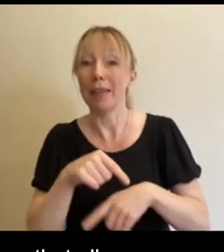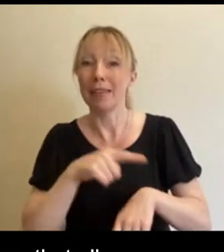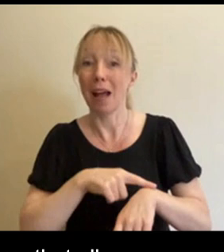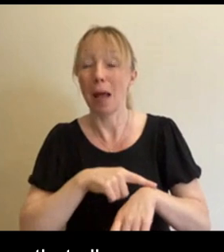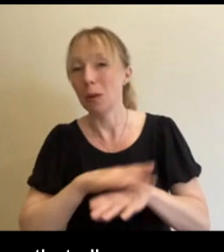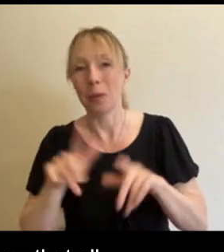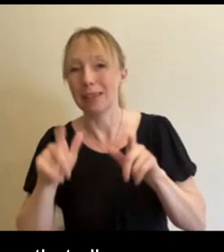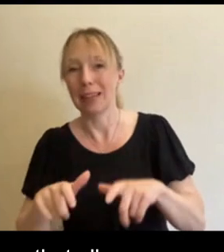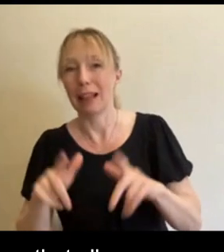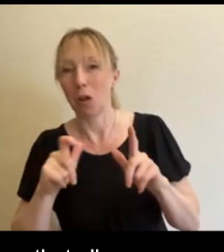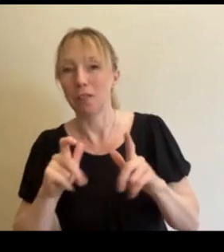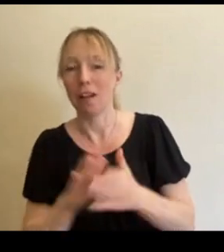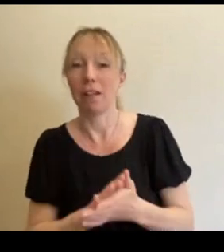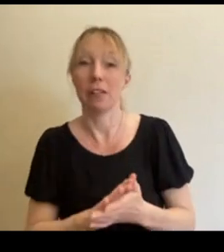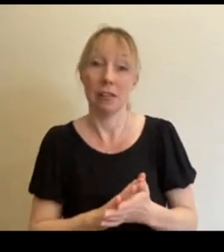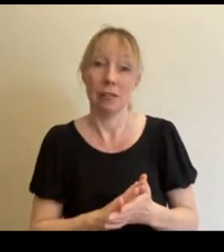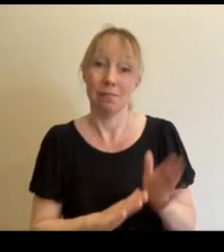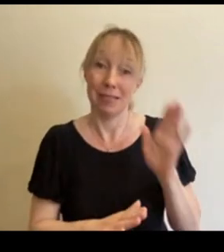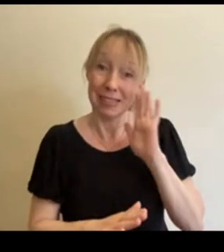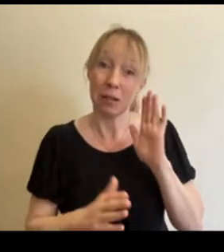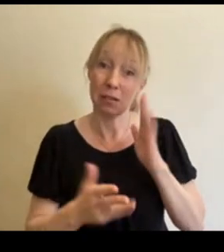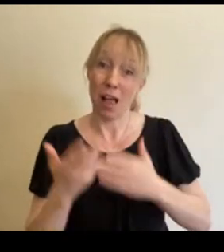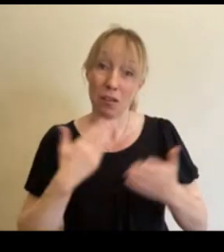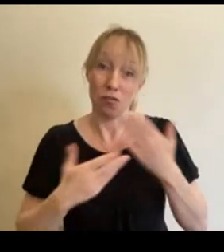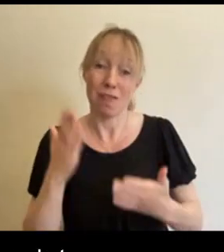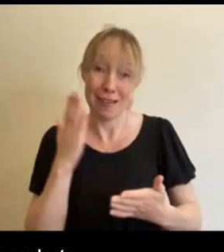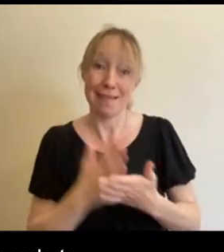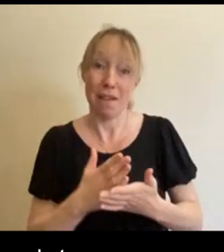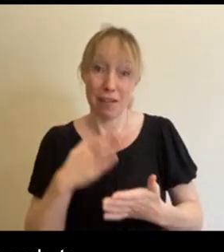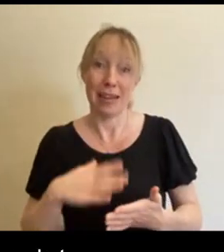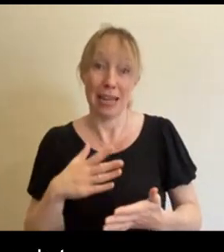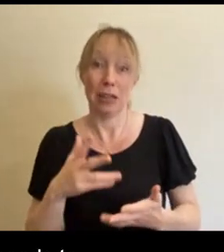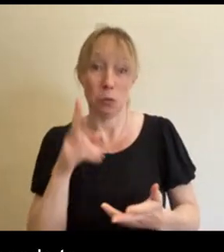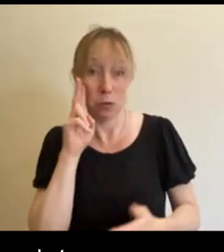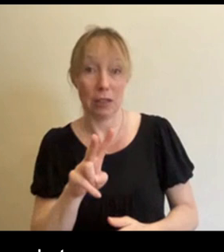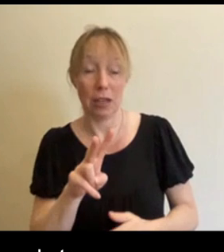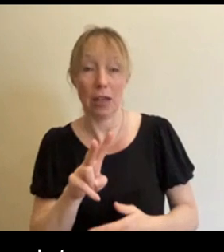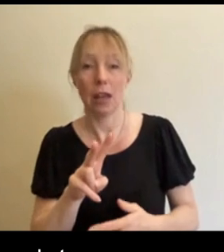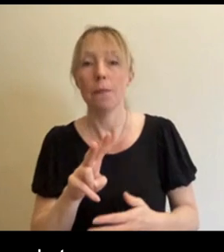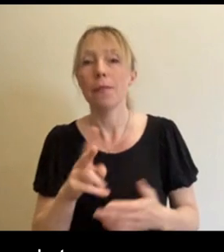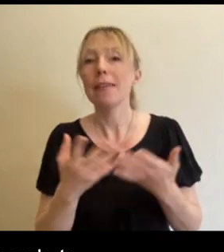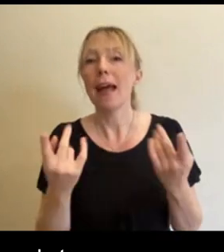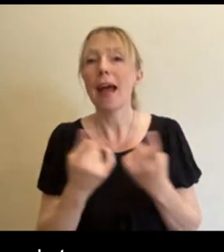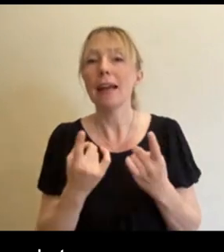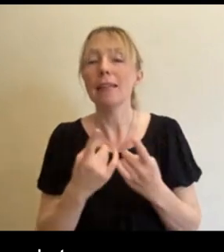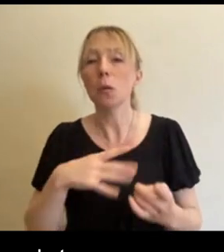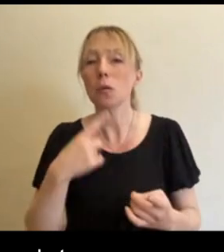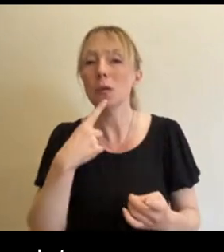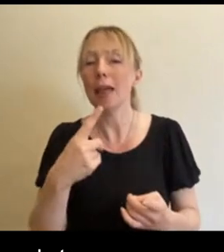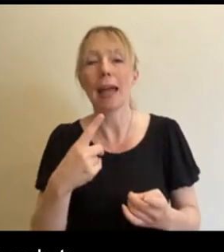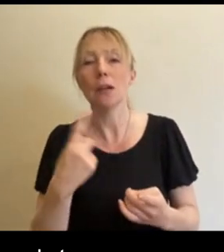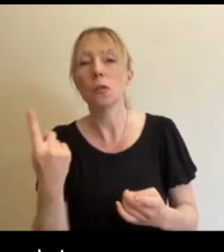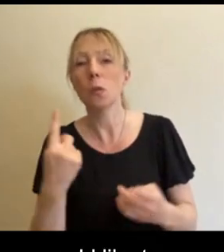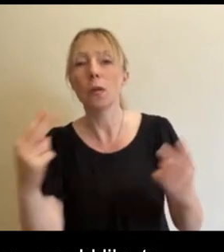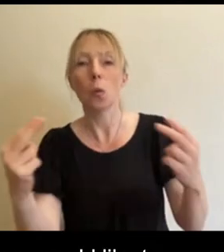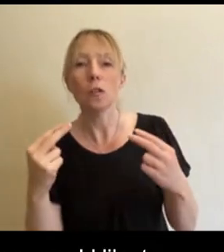That sounds like a story that definitely needs to be told, Jamisha. And is there anything you'd like to say to anyone who's watching who might be